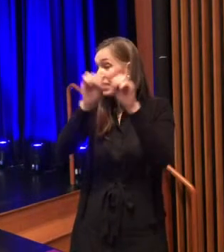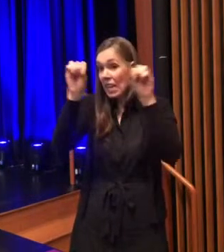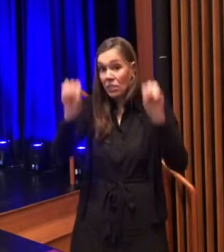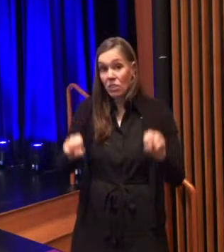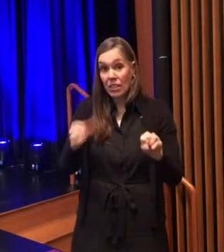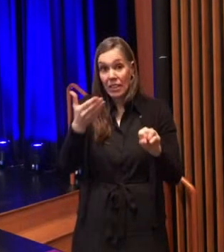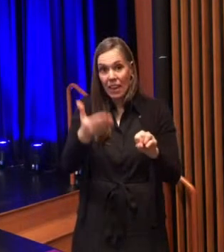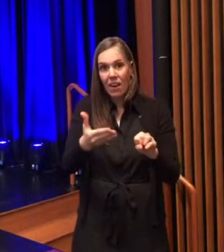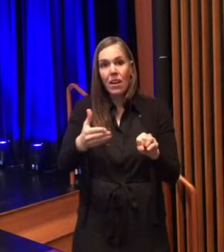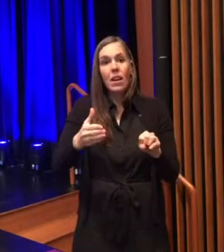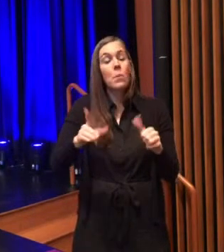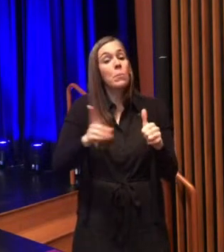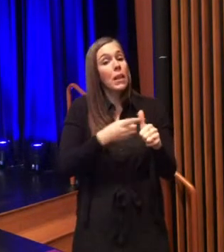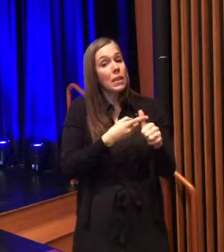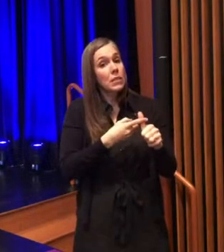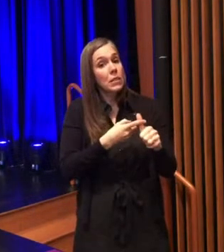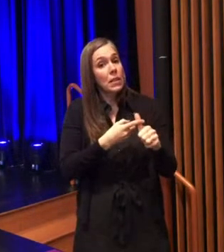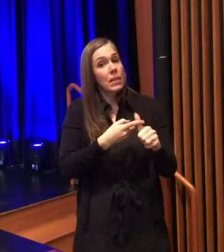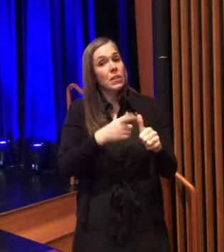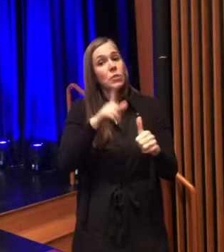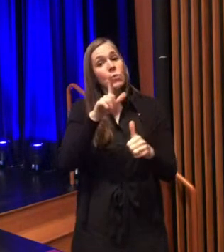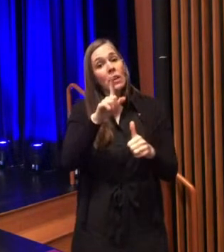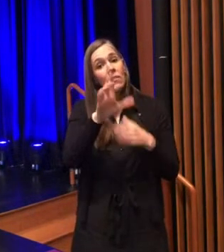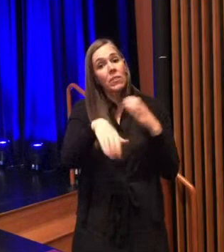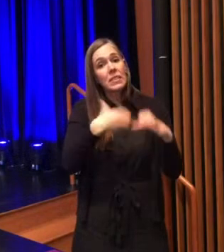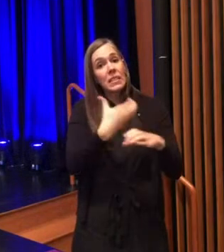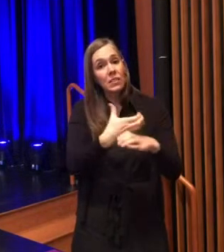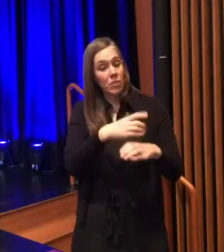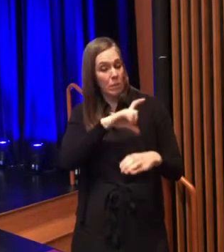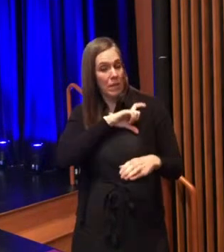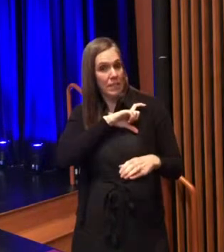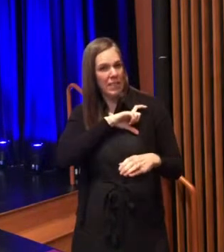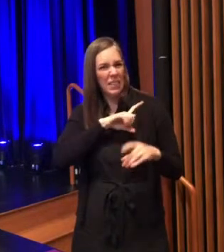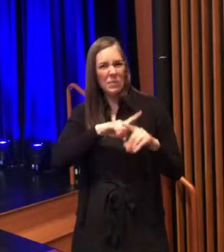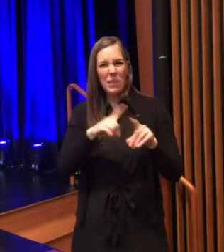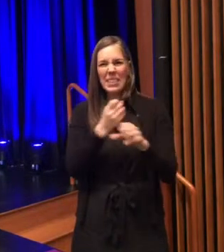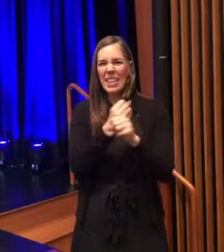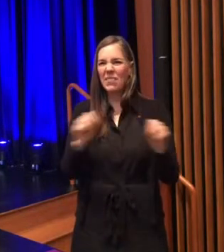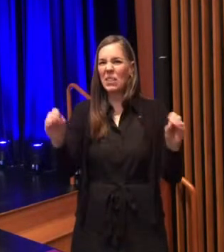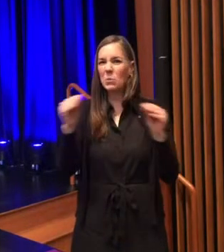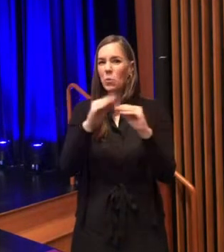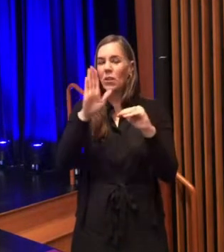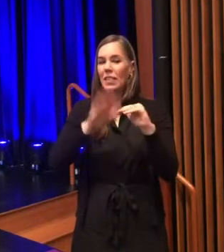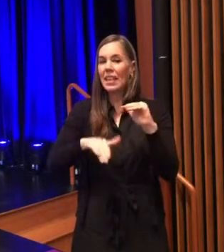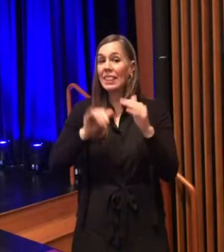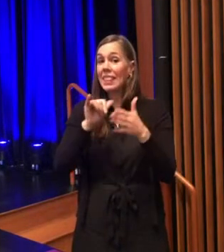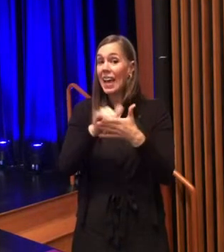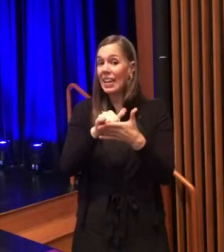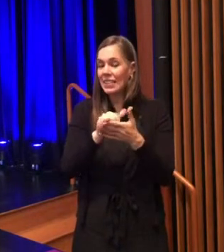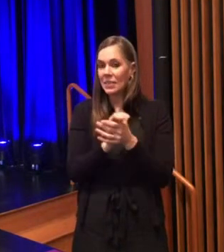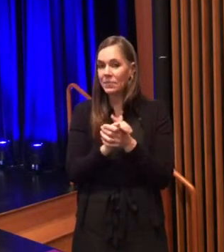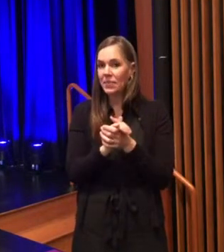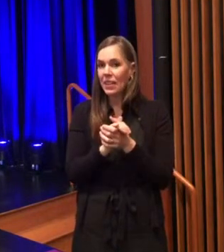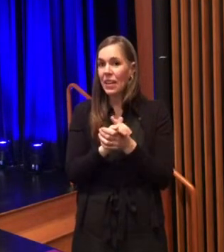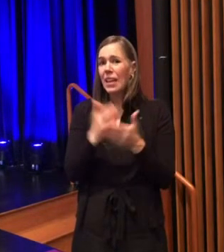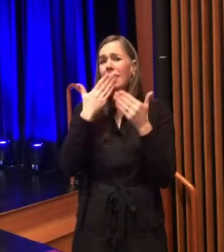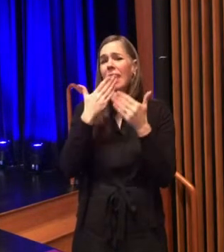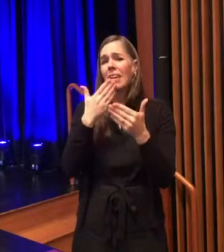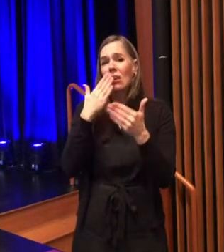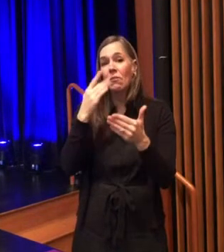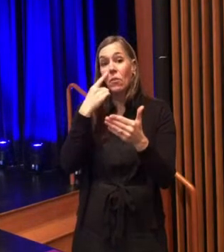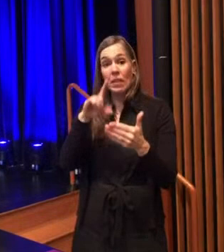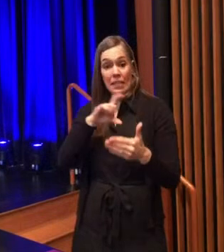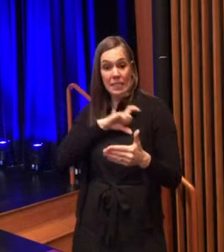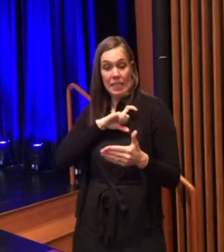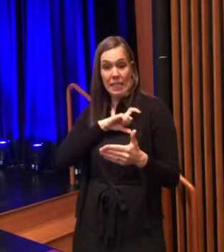century policing and yet safety is so much more than that we have the bureau of police to thank for kicking off the